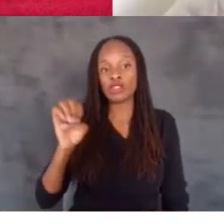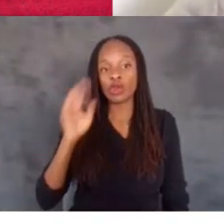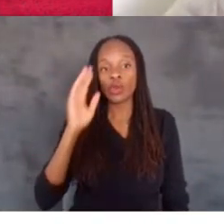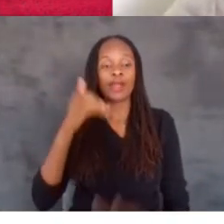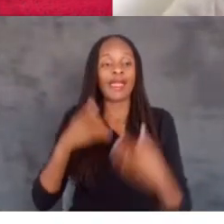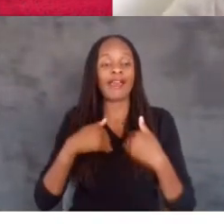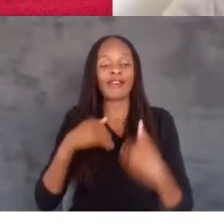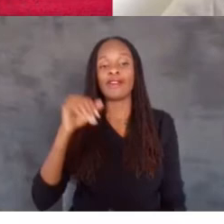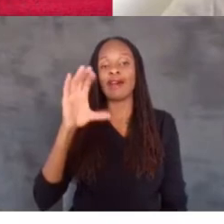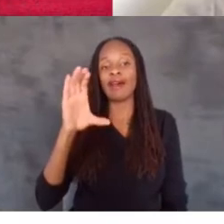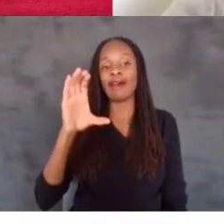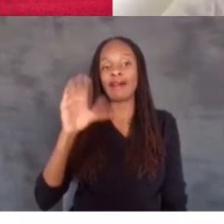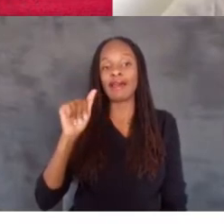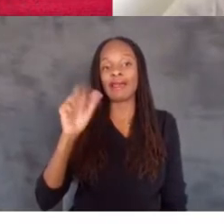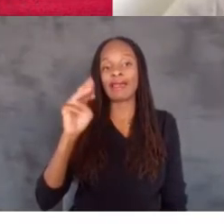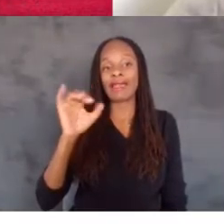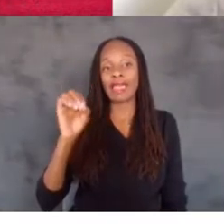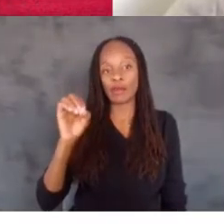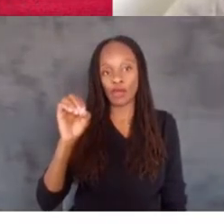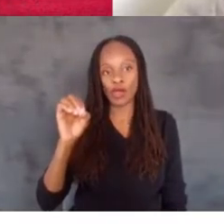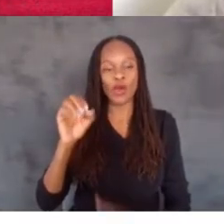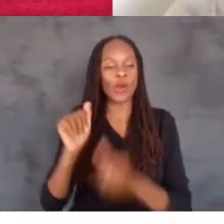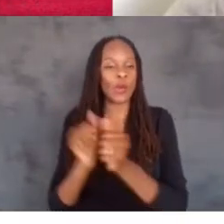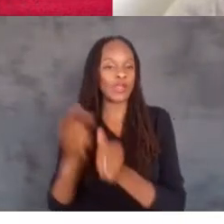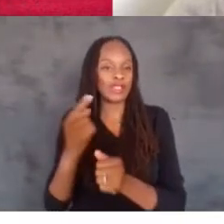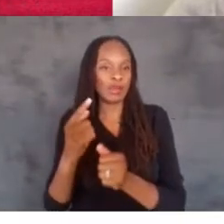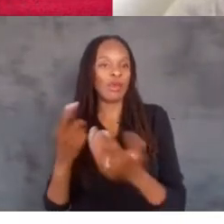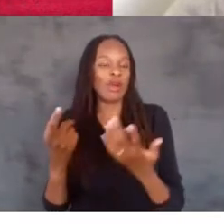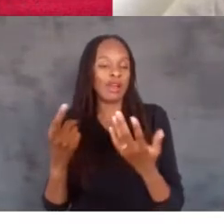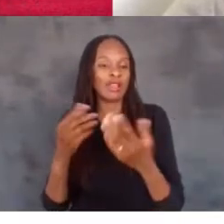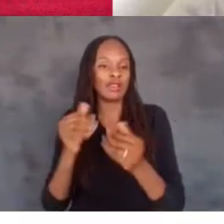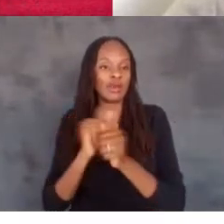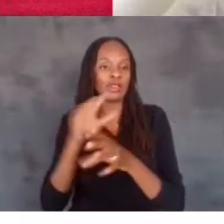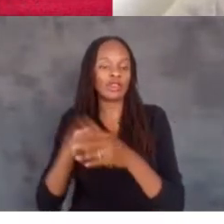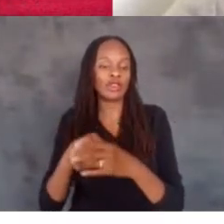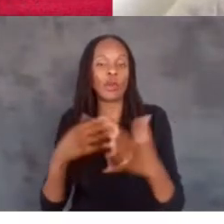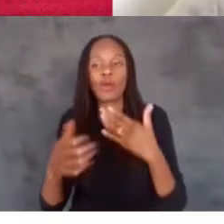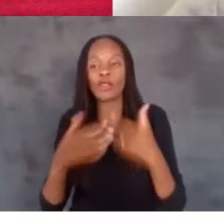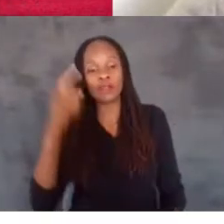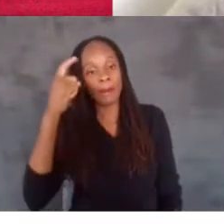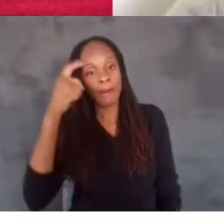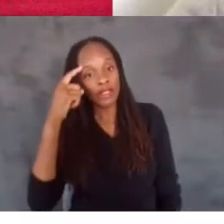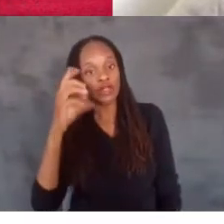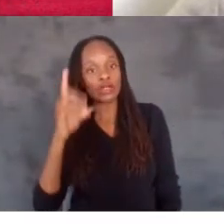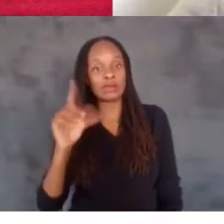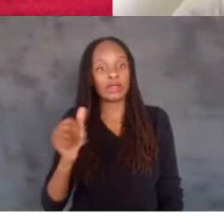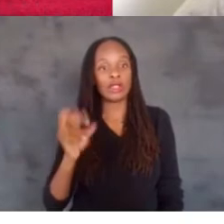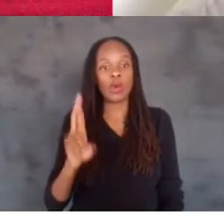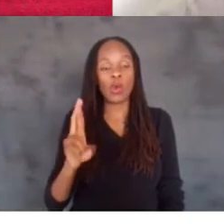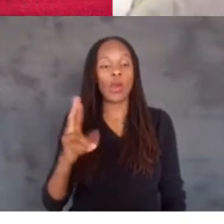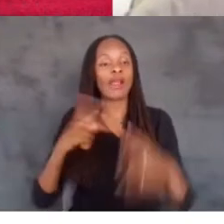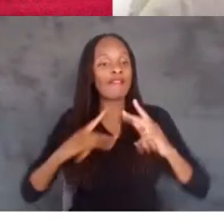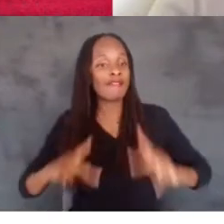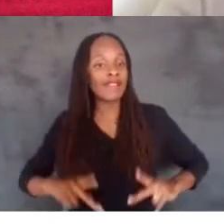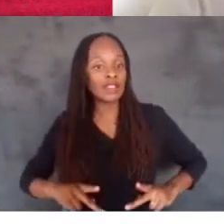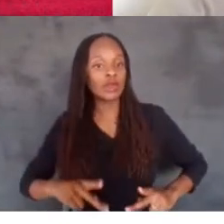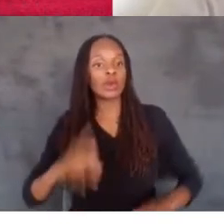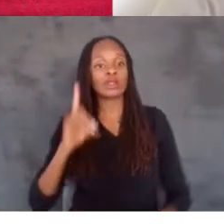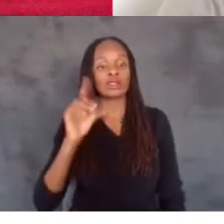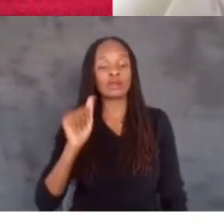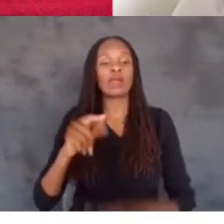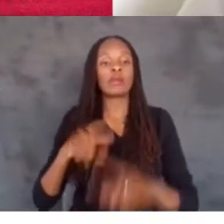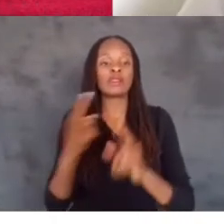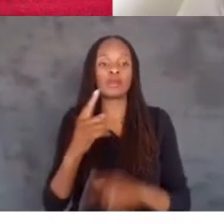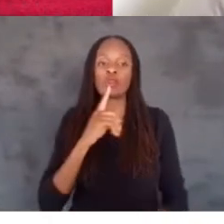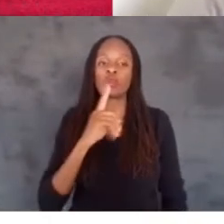someone with inclusion, you know, whether it's mental, a mental disability or a physical disability. But it's something real. It's not just